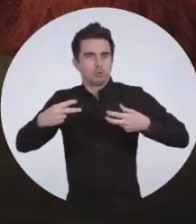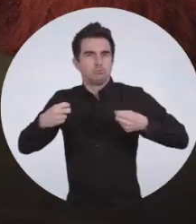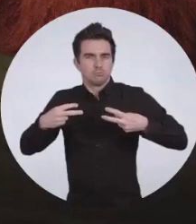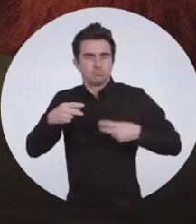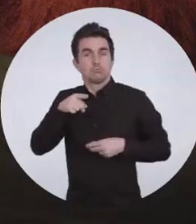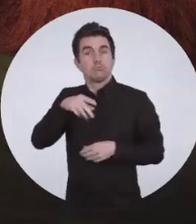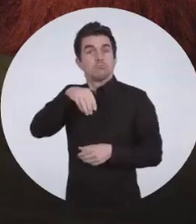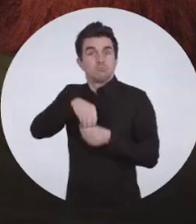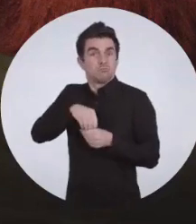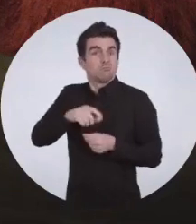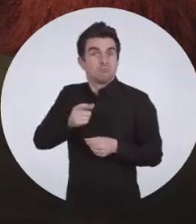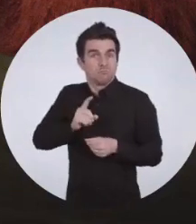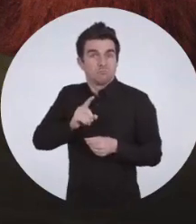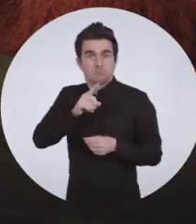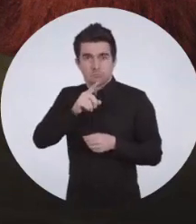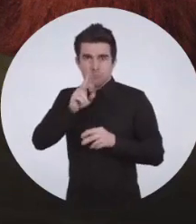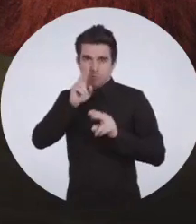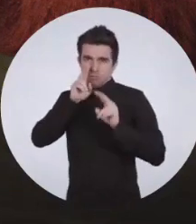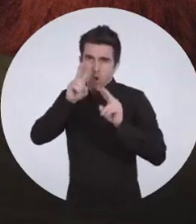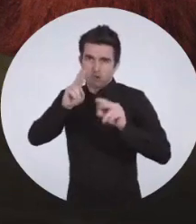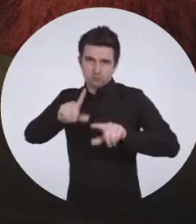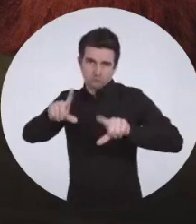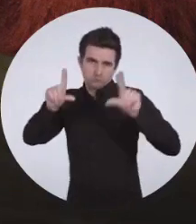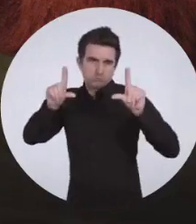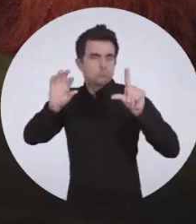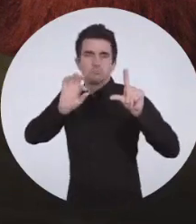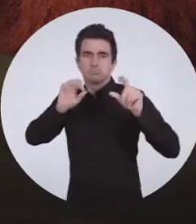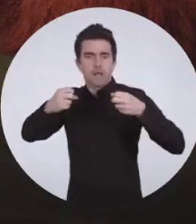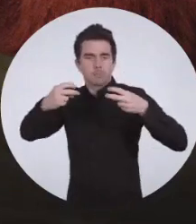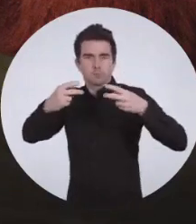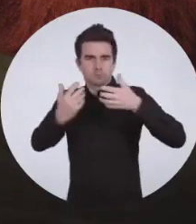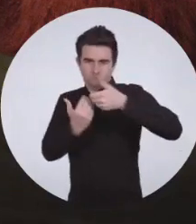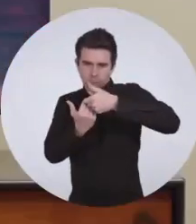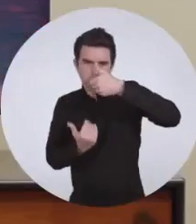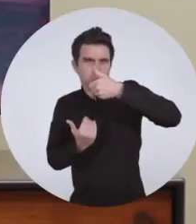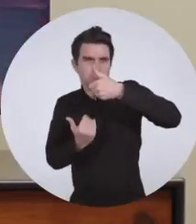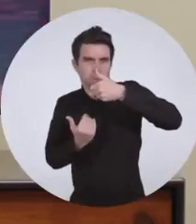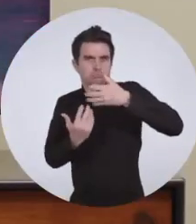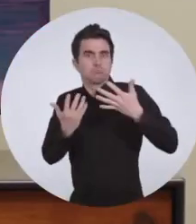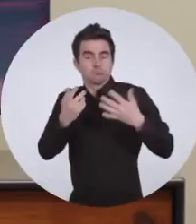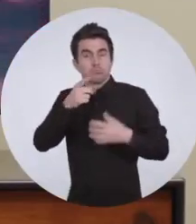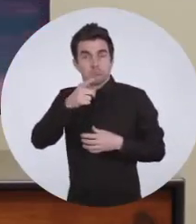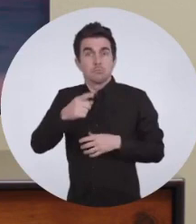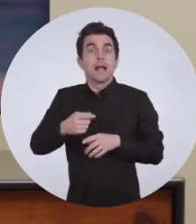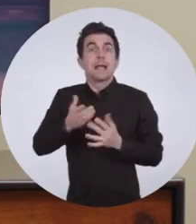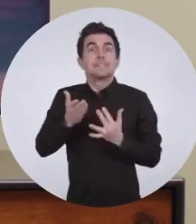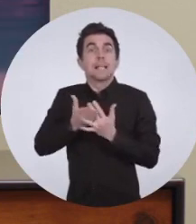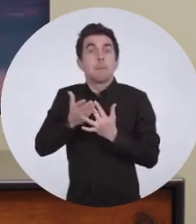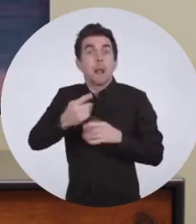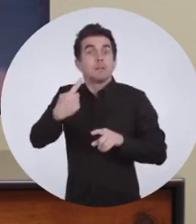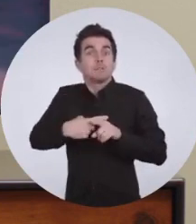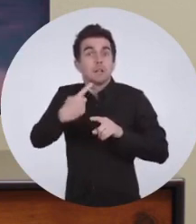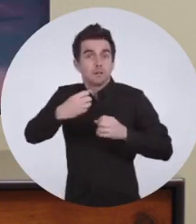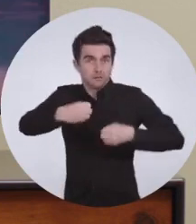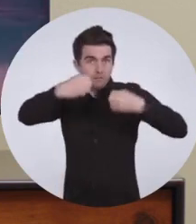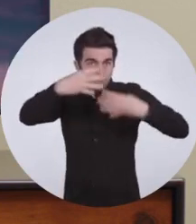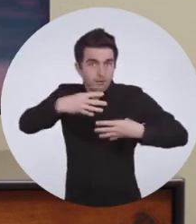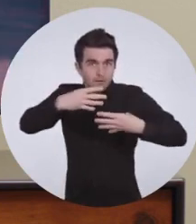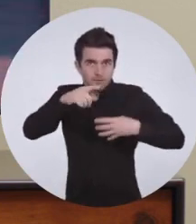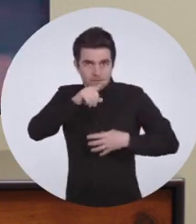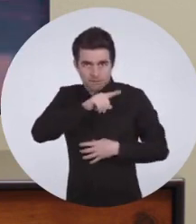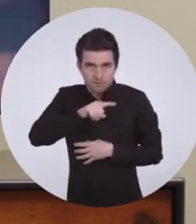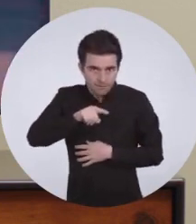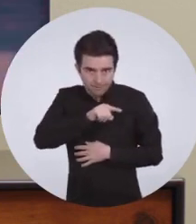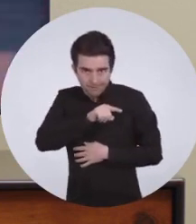With this feature, you get an unblocked viewer's closed caption by rescaling your screen. Once you're on the accessibility shortcuts, scroll down